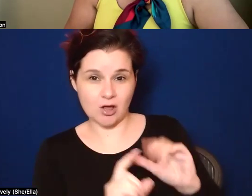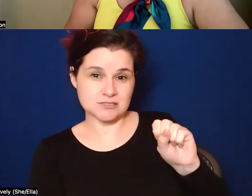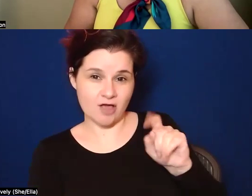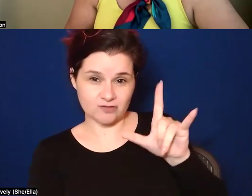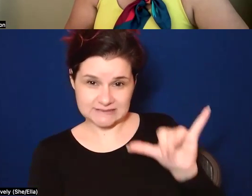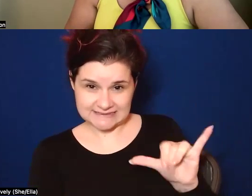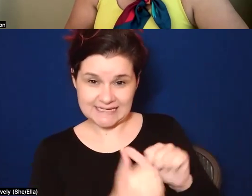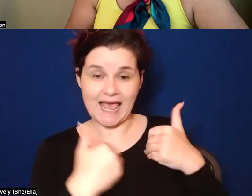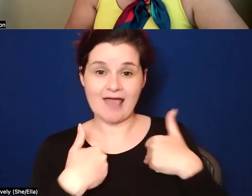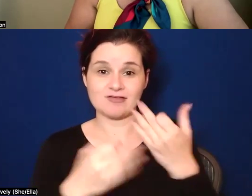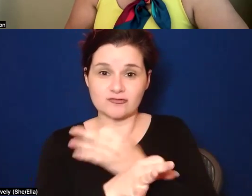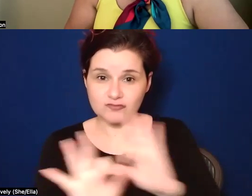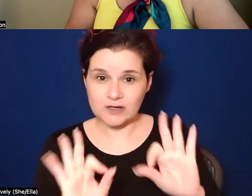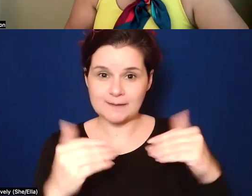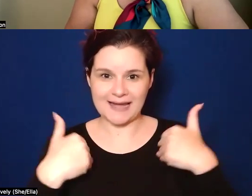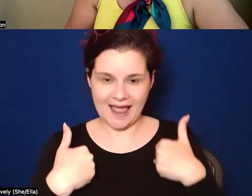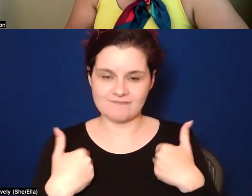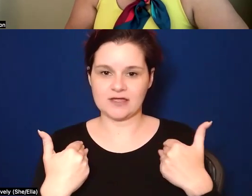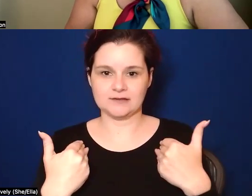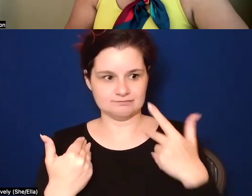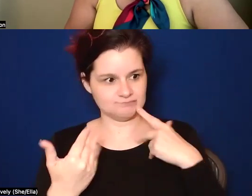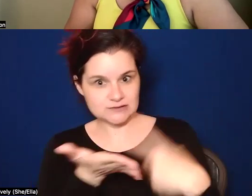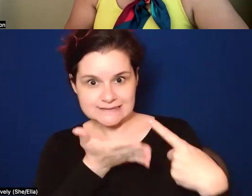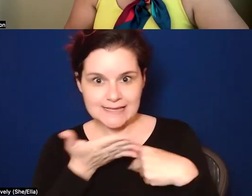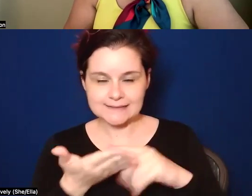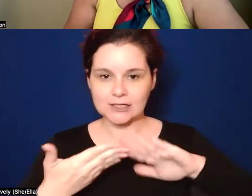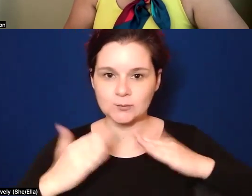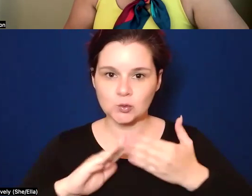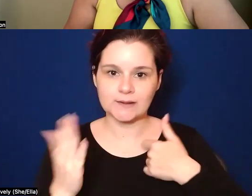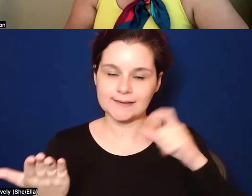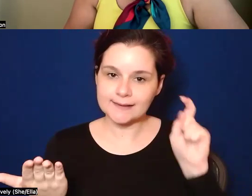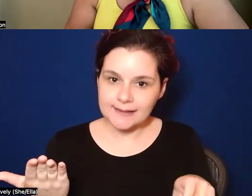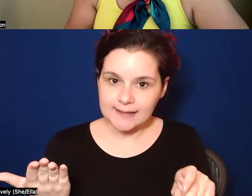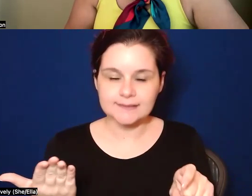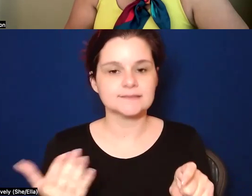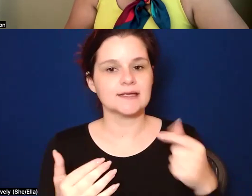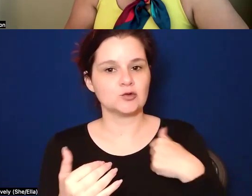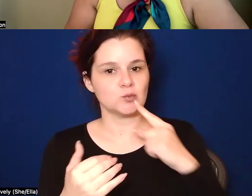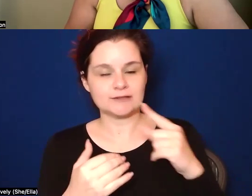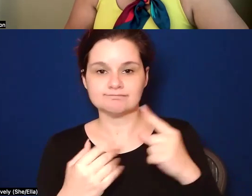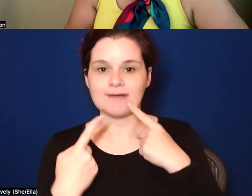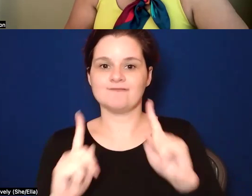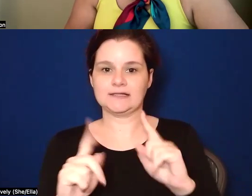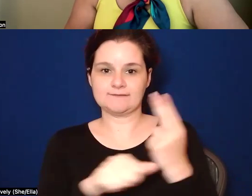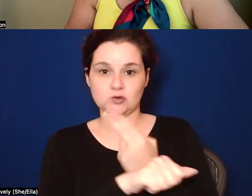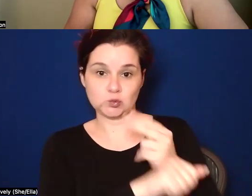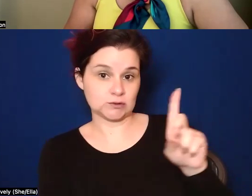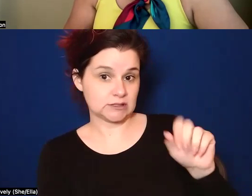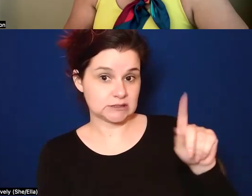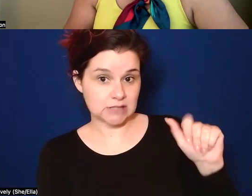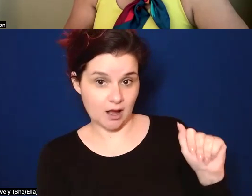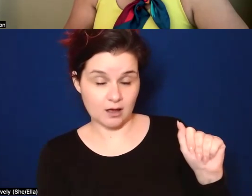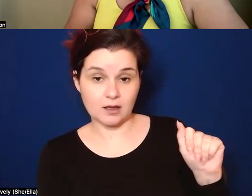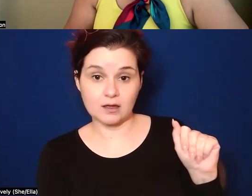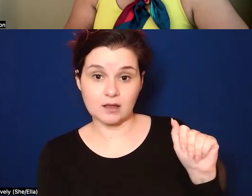freedom and having the platform to discuss as a community, the needs and to effectively use that data to, um,